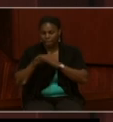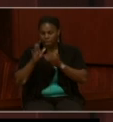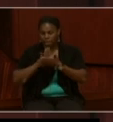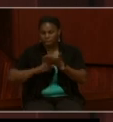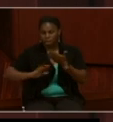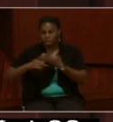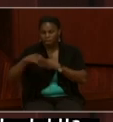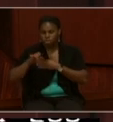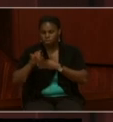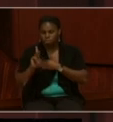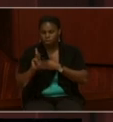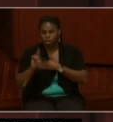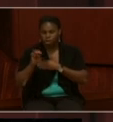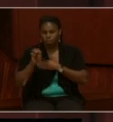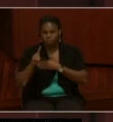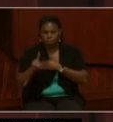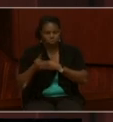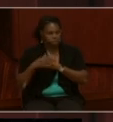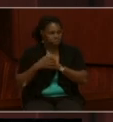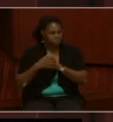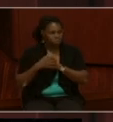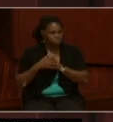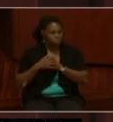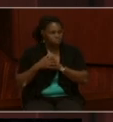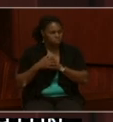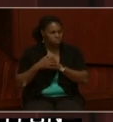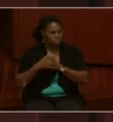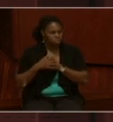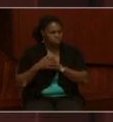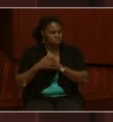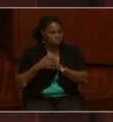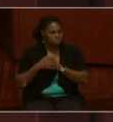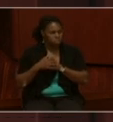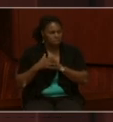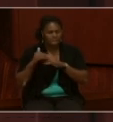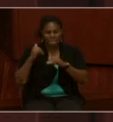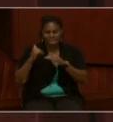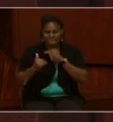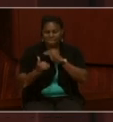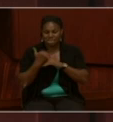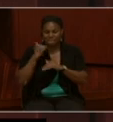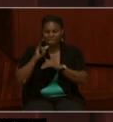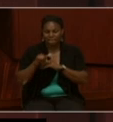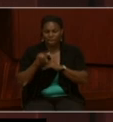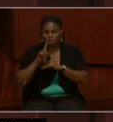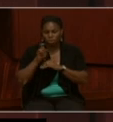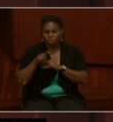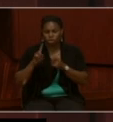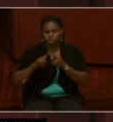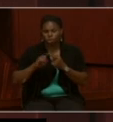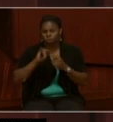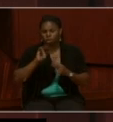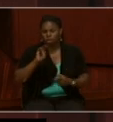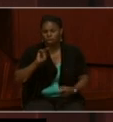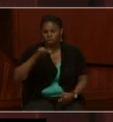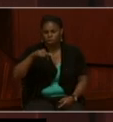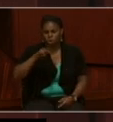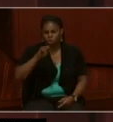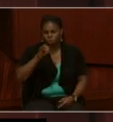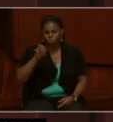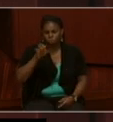probably should invite that reader to send that question to inquire at NARA.gov. That's right. If